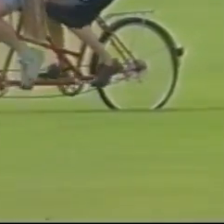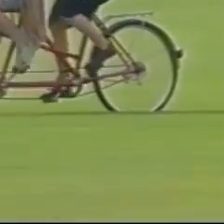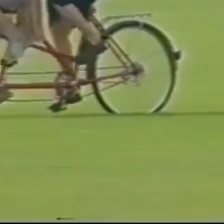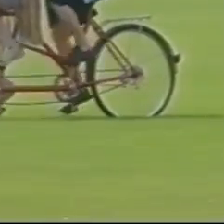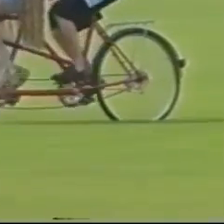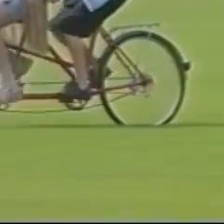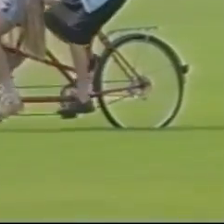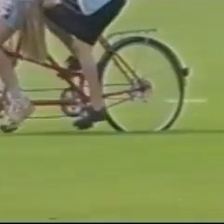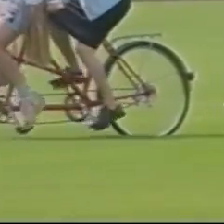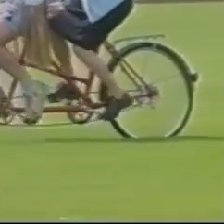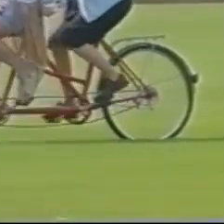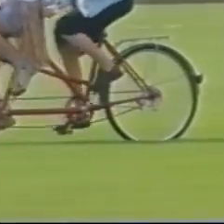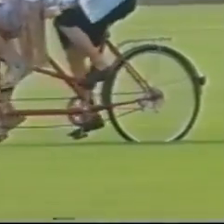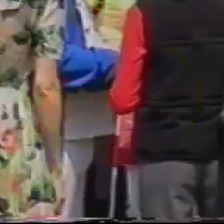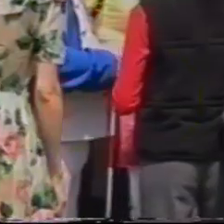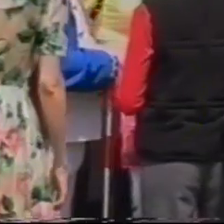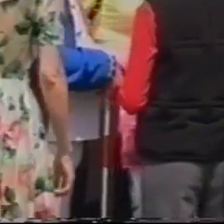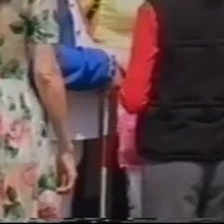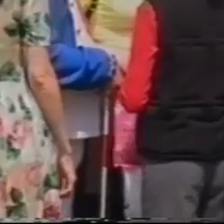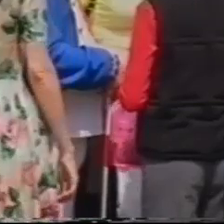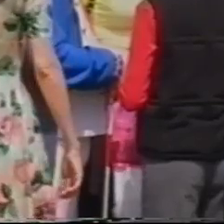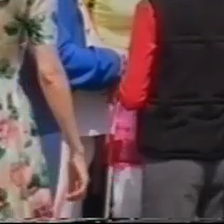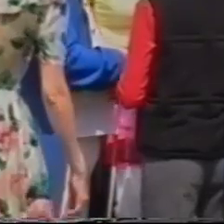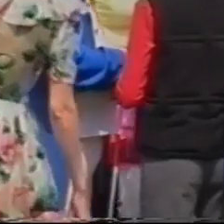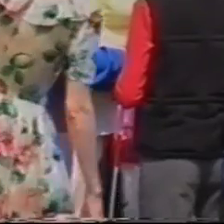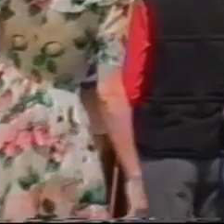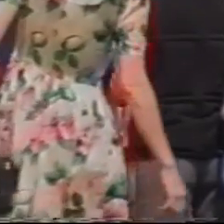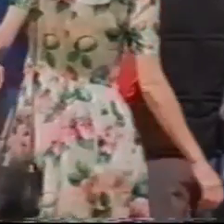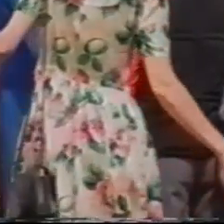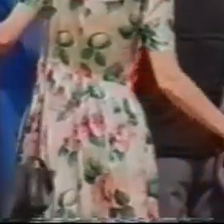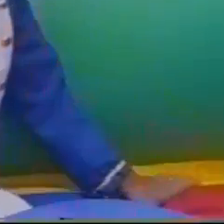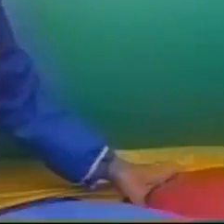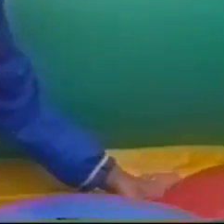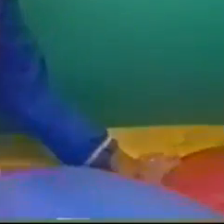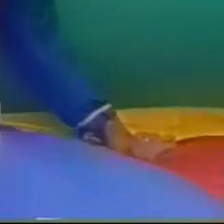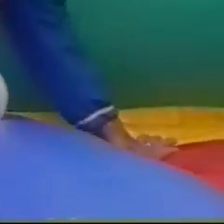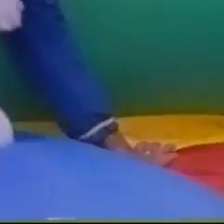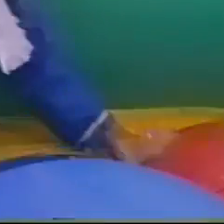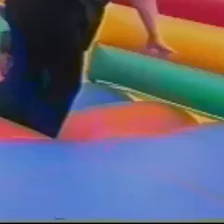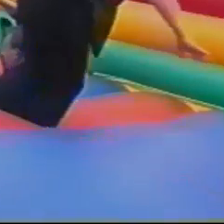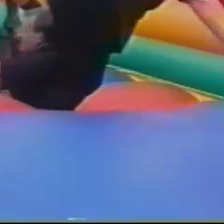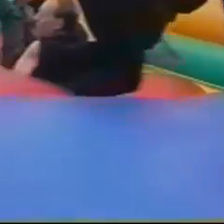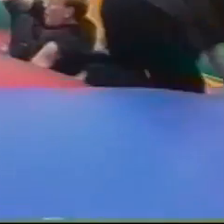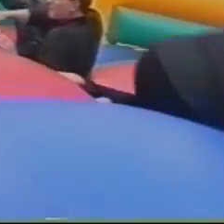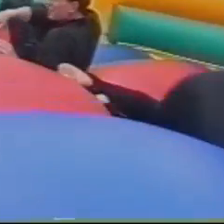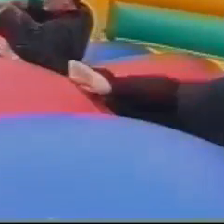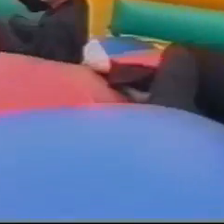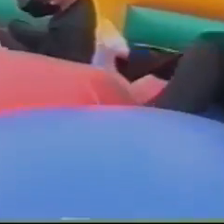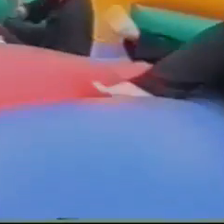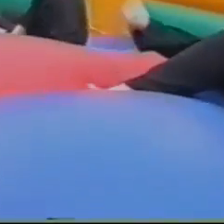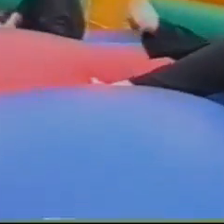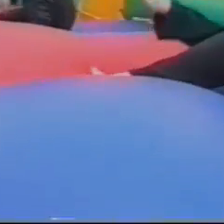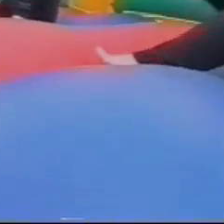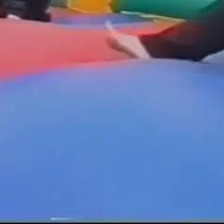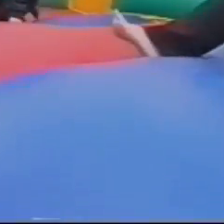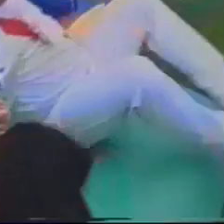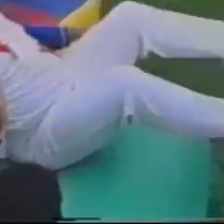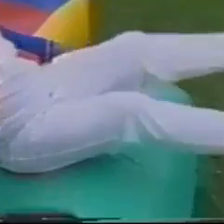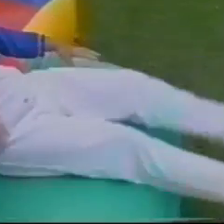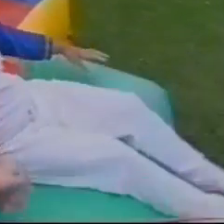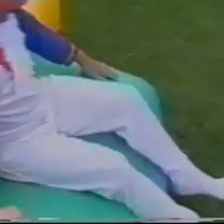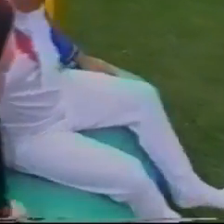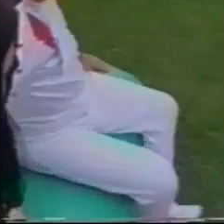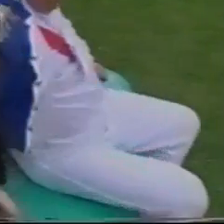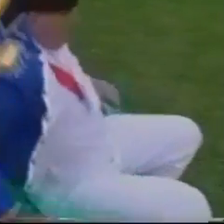it's a very scary an yes, that's The fact it can be, I always